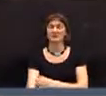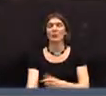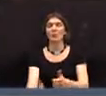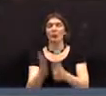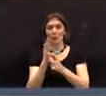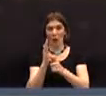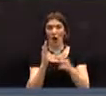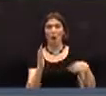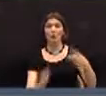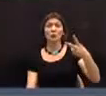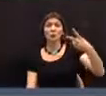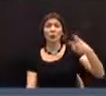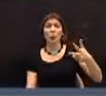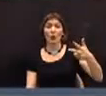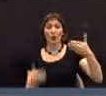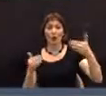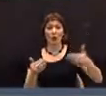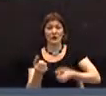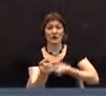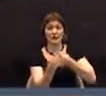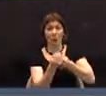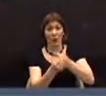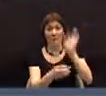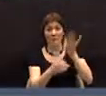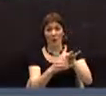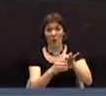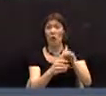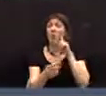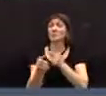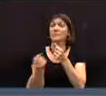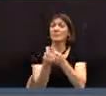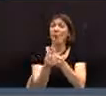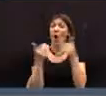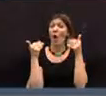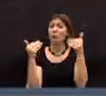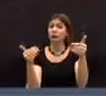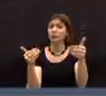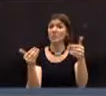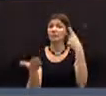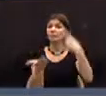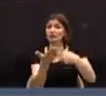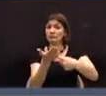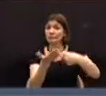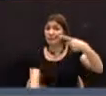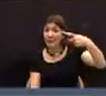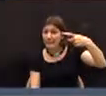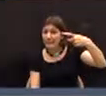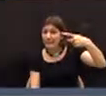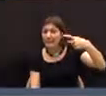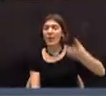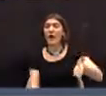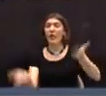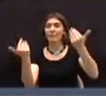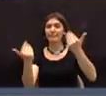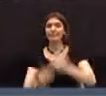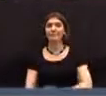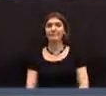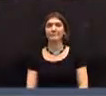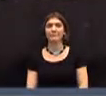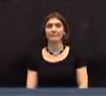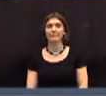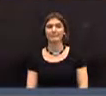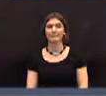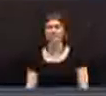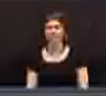requires a two-thirds vote. All those in favor of ceasing debate, please rise. Aye.